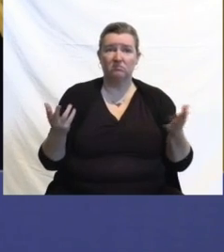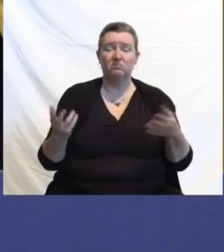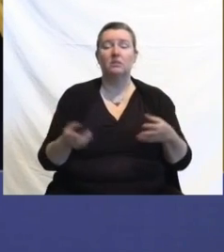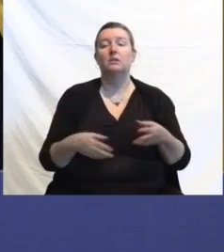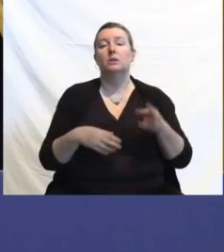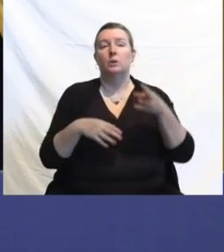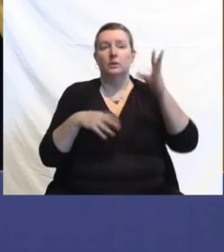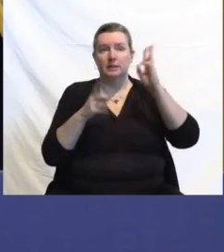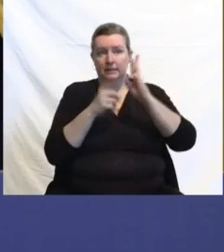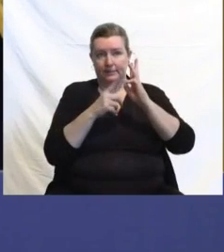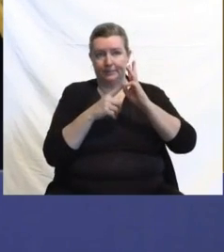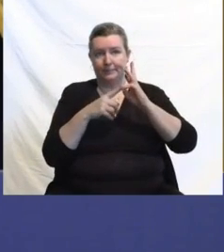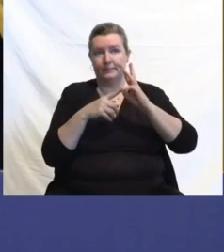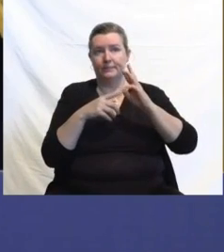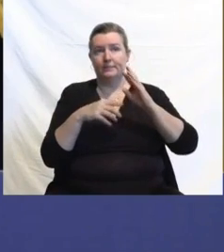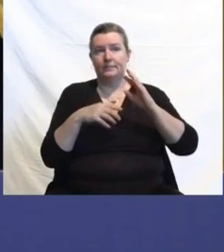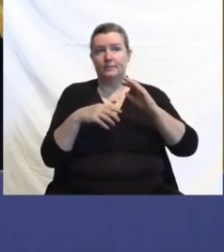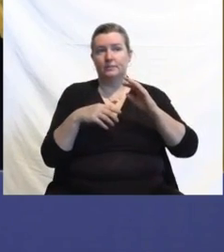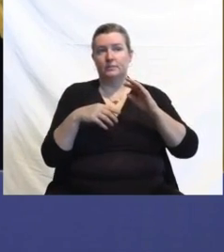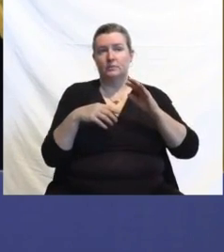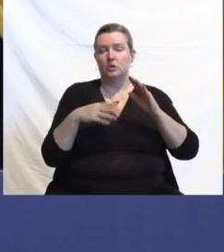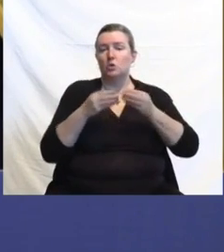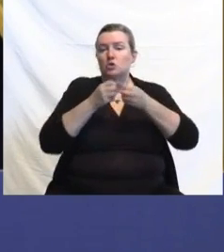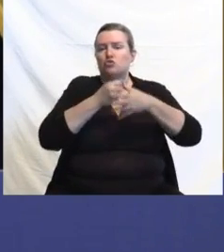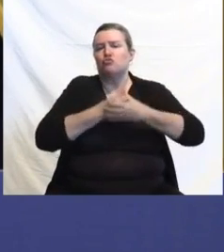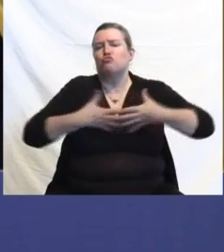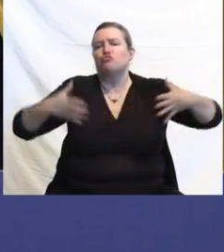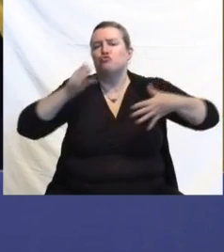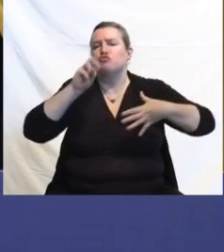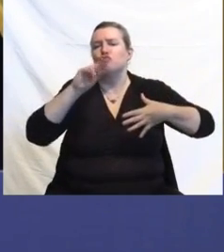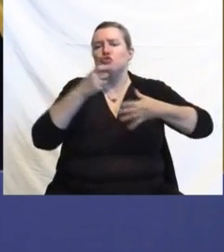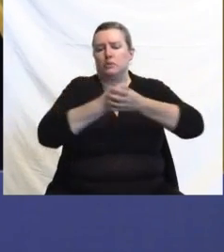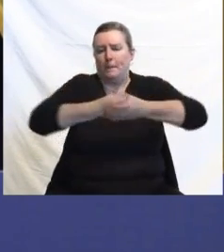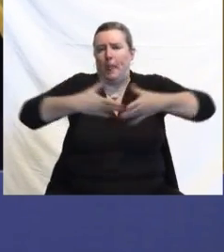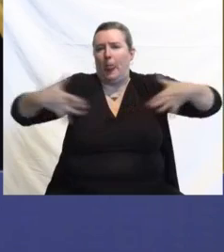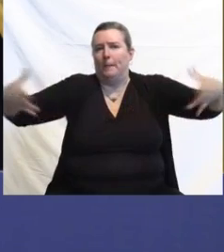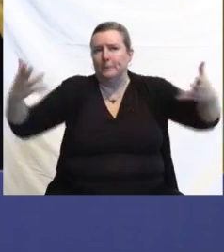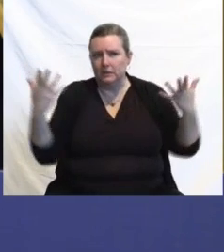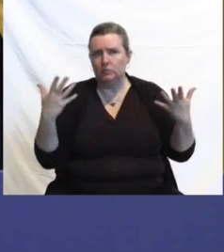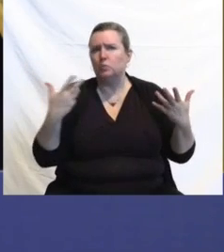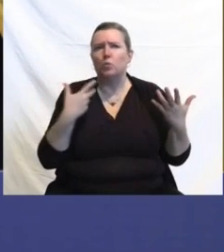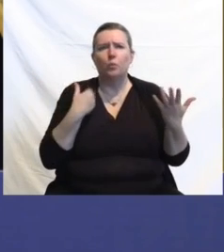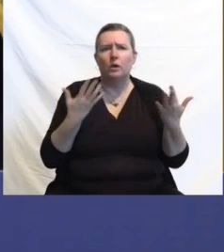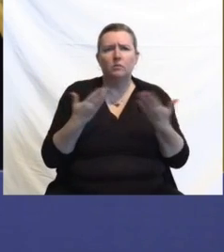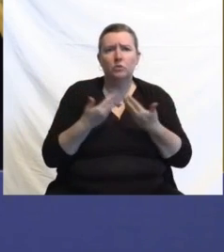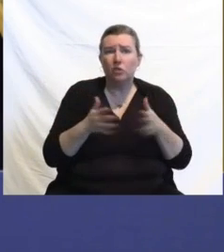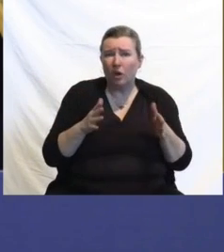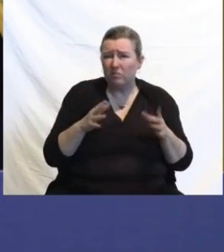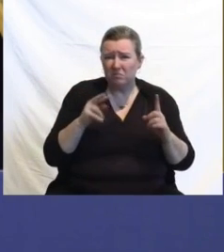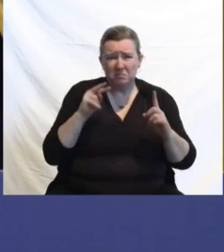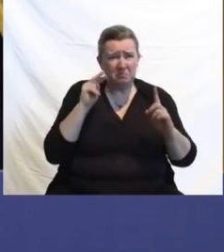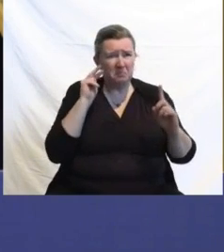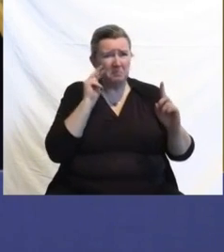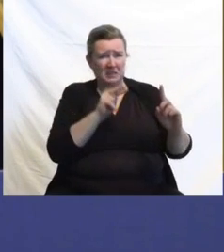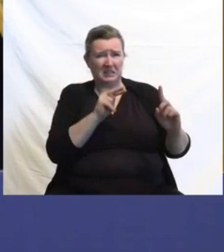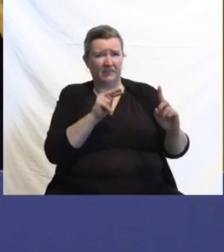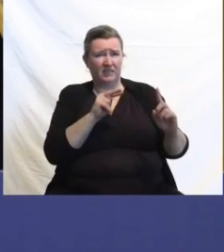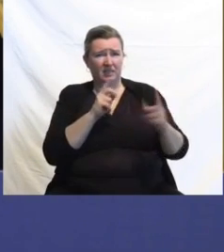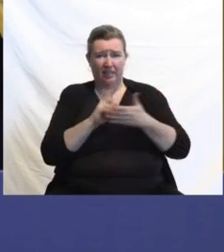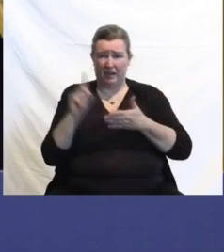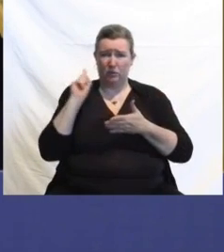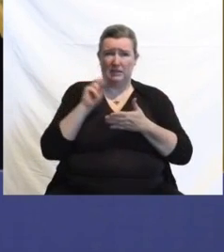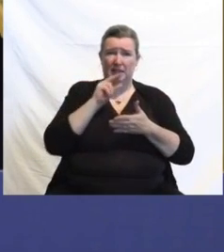surge in cases, an uptick, whatever word we want to use, have we lost perspective here? The week after Thanksgiving last year, we were getting 6